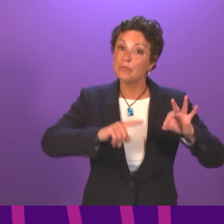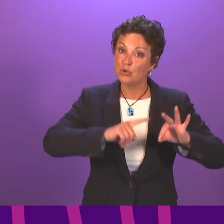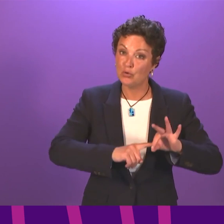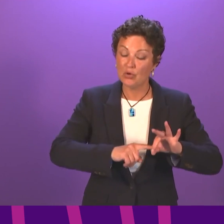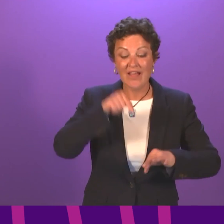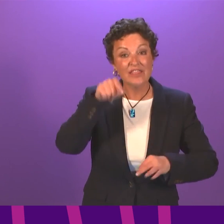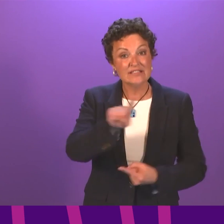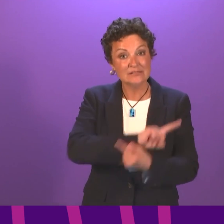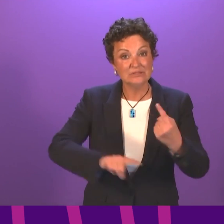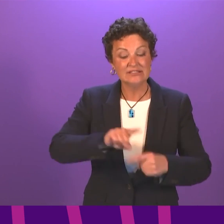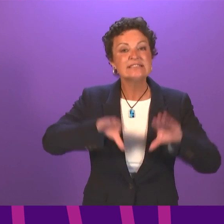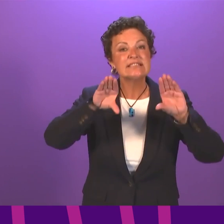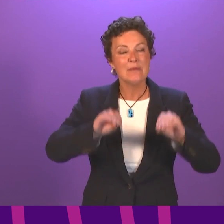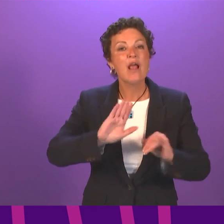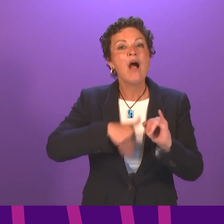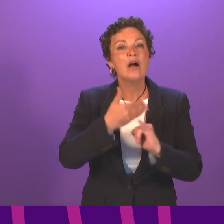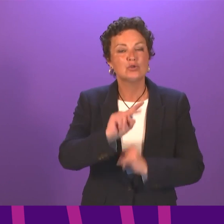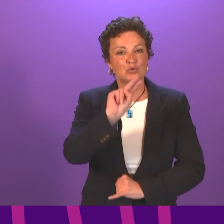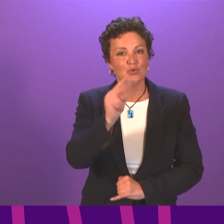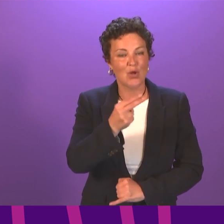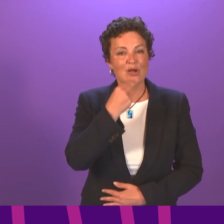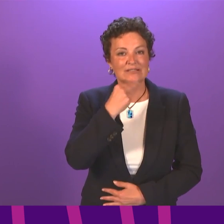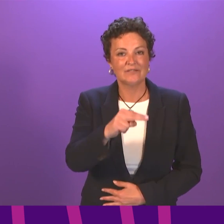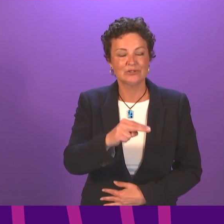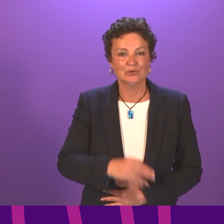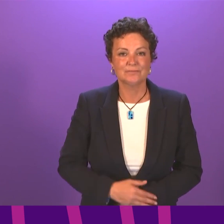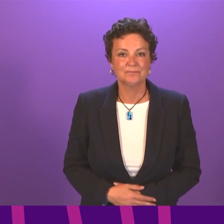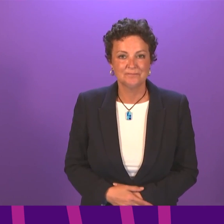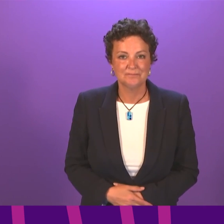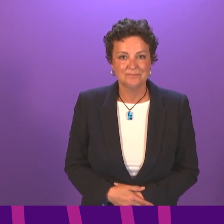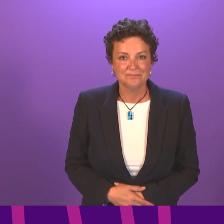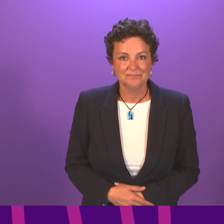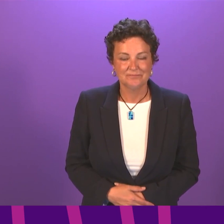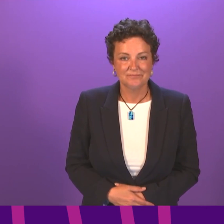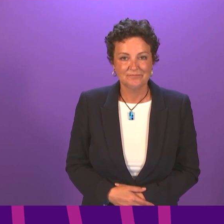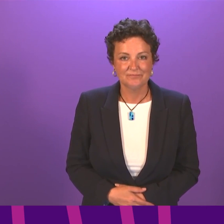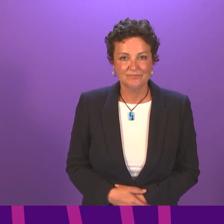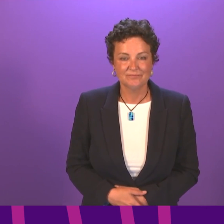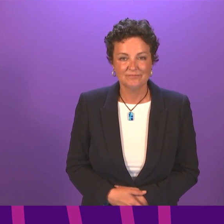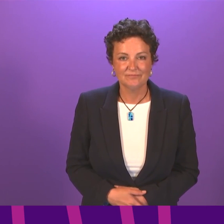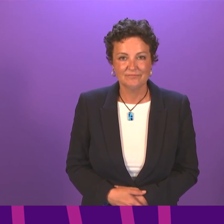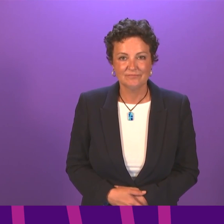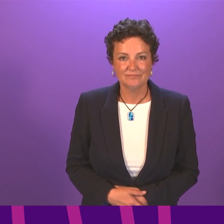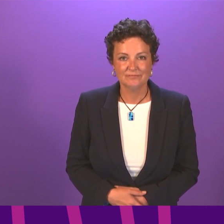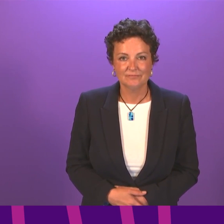will suspend this meeting until 2 o'clock. you. Thank you very much. look. Thank you.